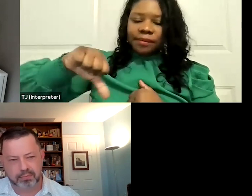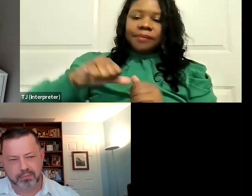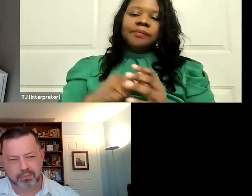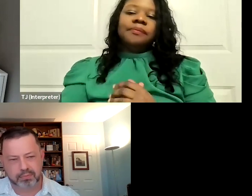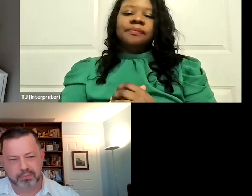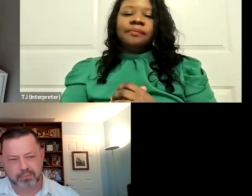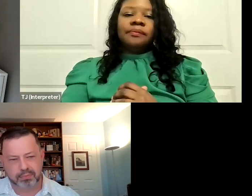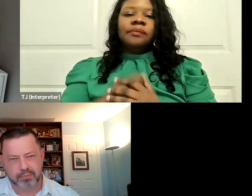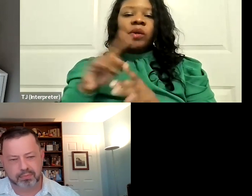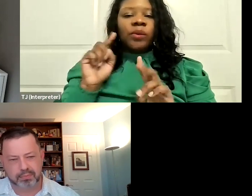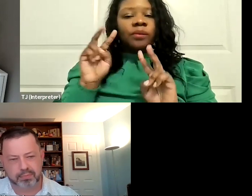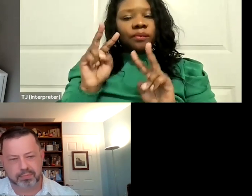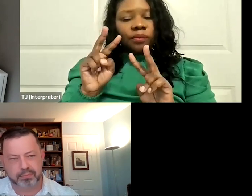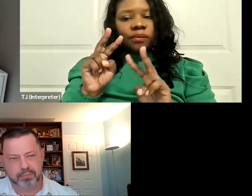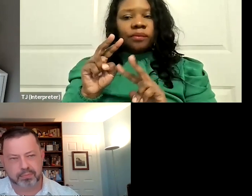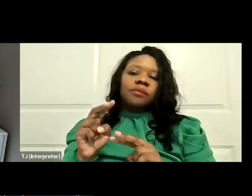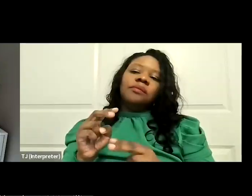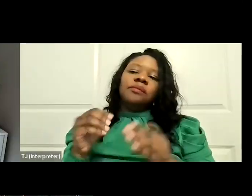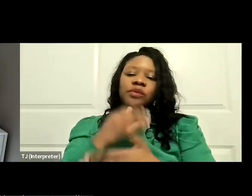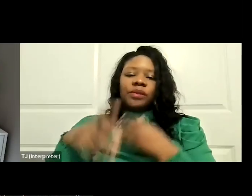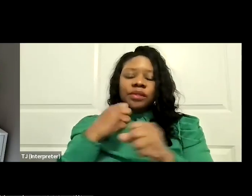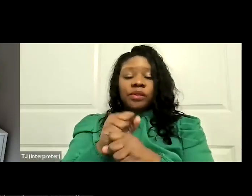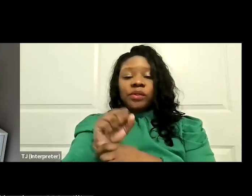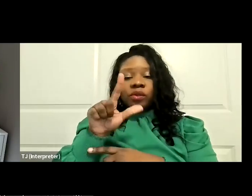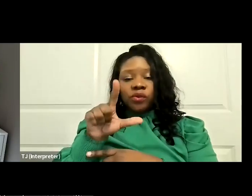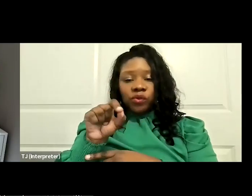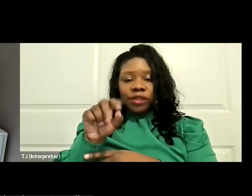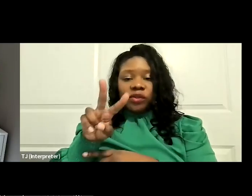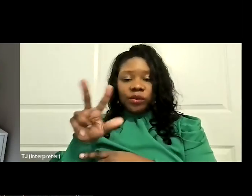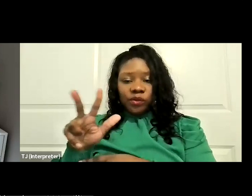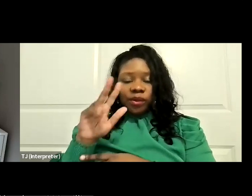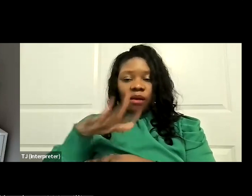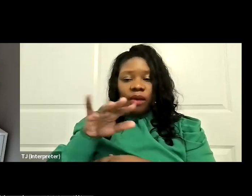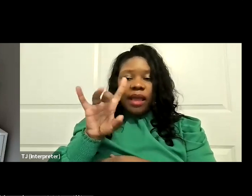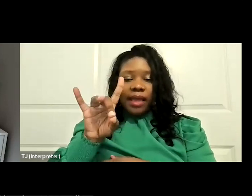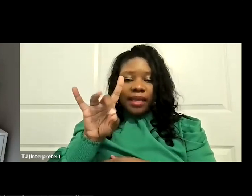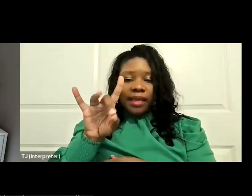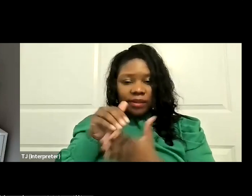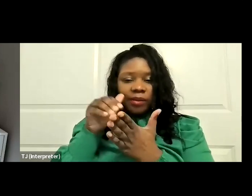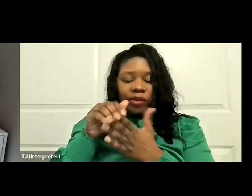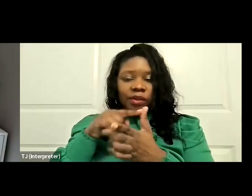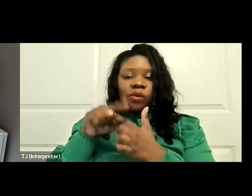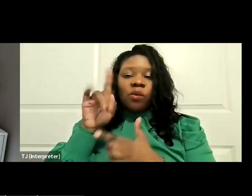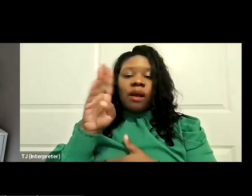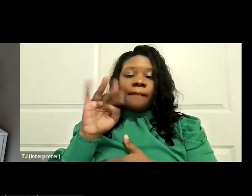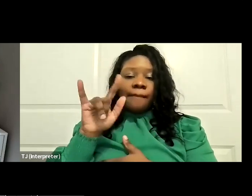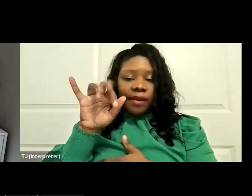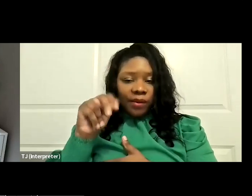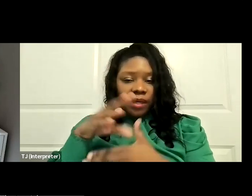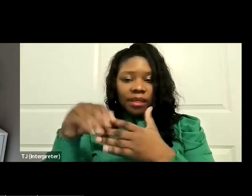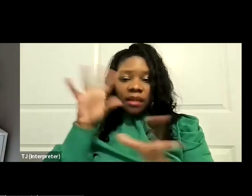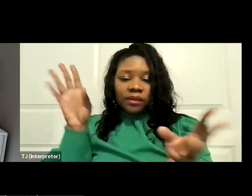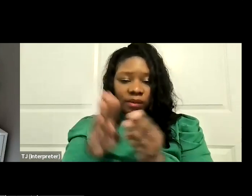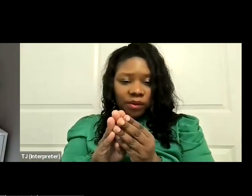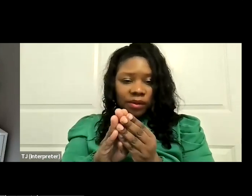in fiscal year 23 that that will be about $800 million to $1 billion total. That said,